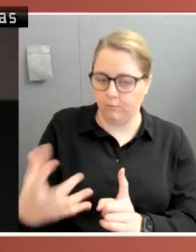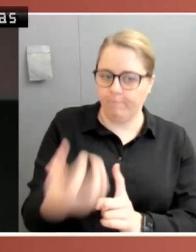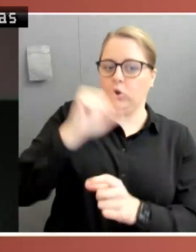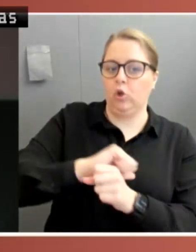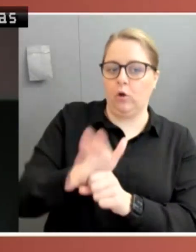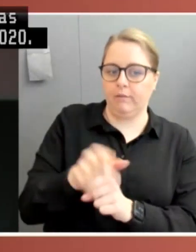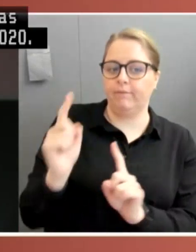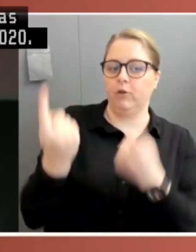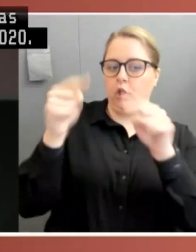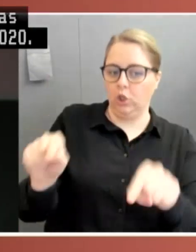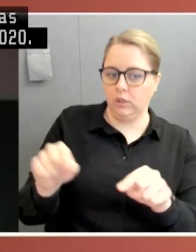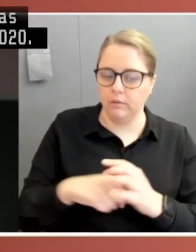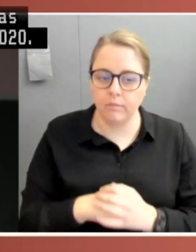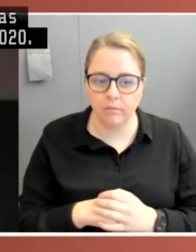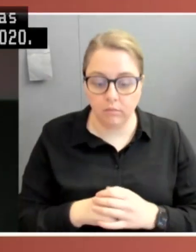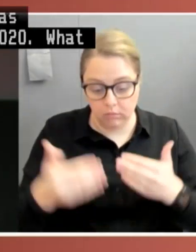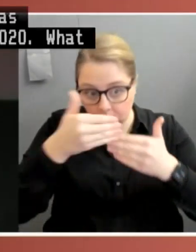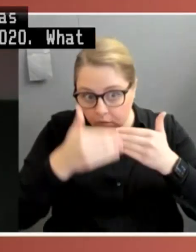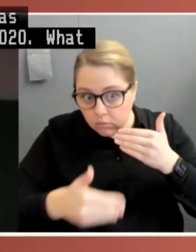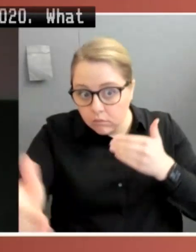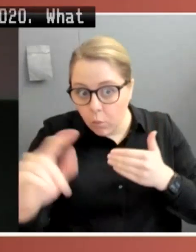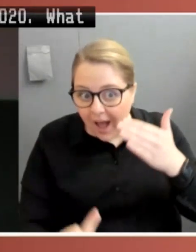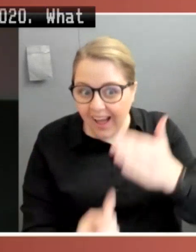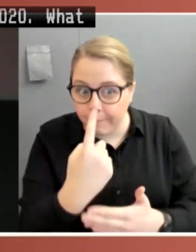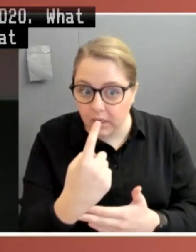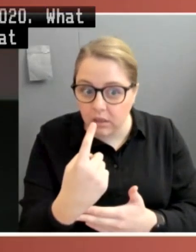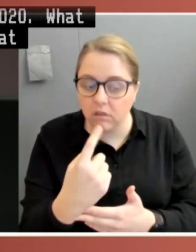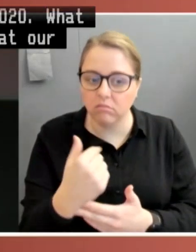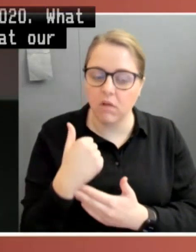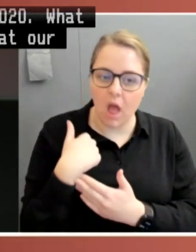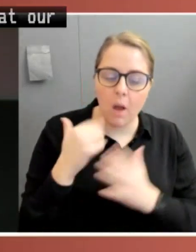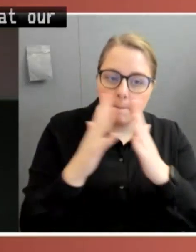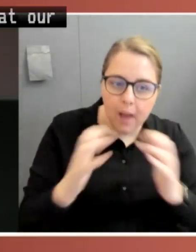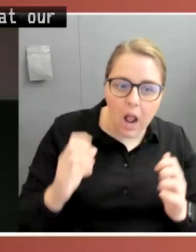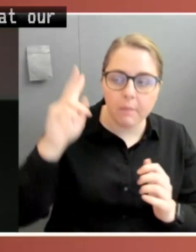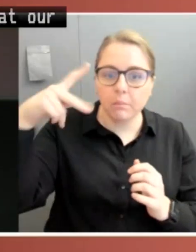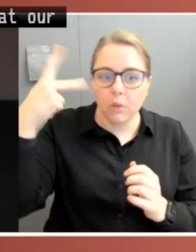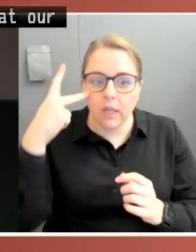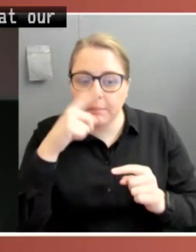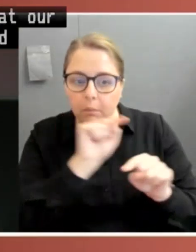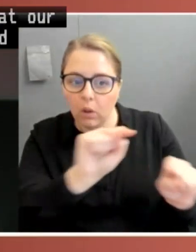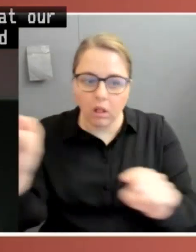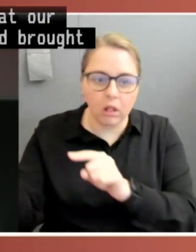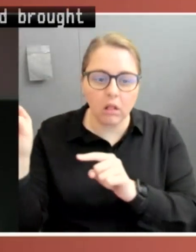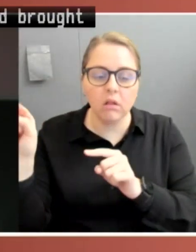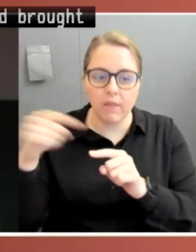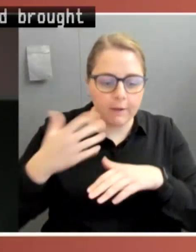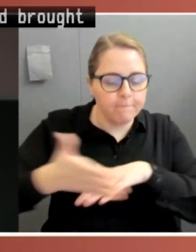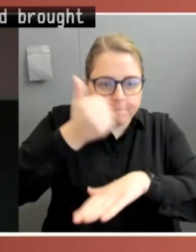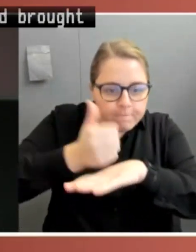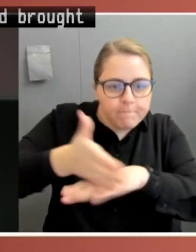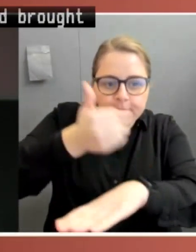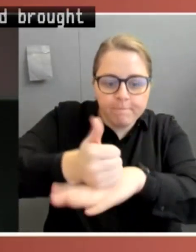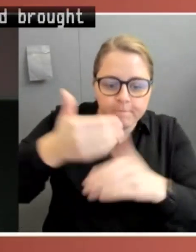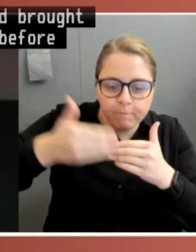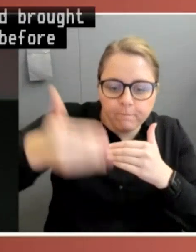was that our political leaders acted and brought into place measures that before those things happened over the course of a few weeks and